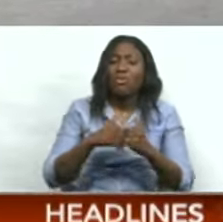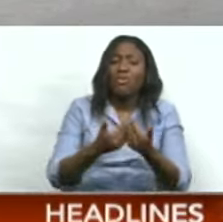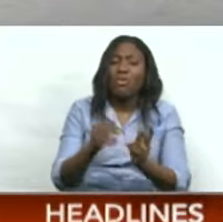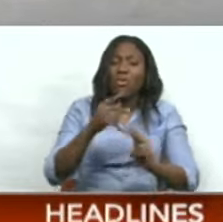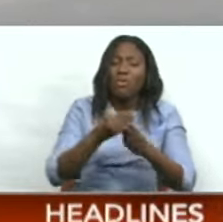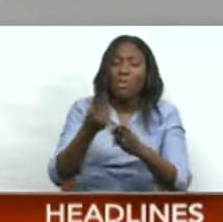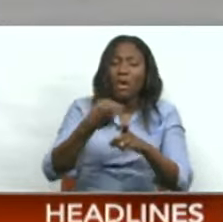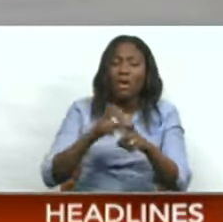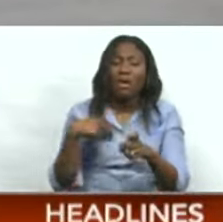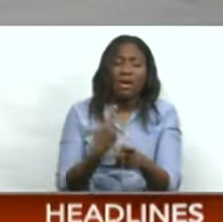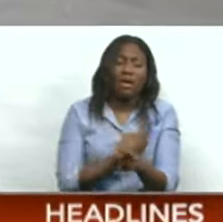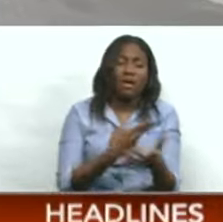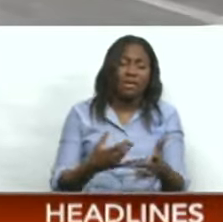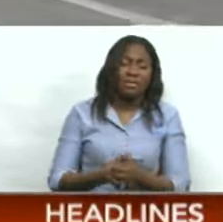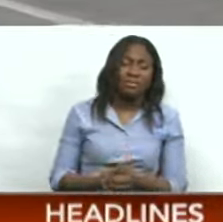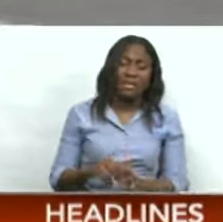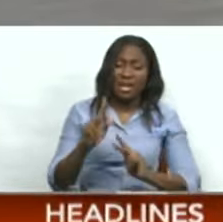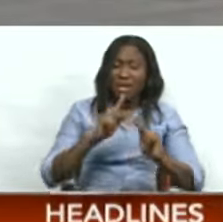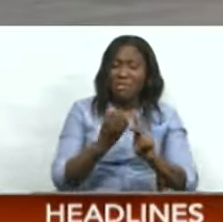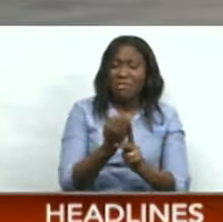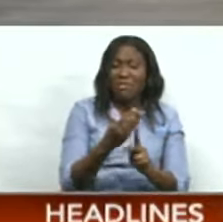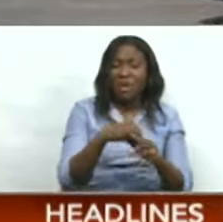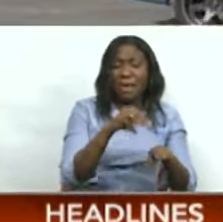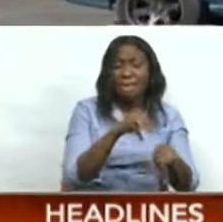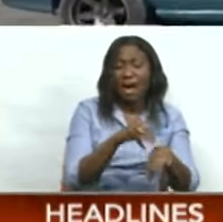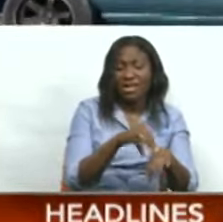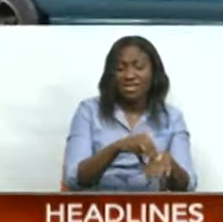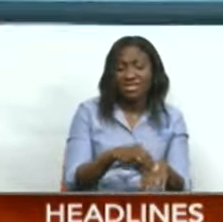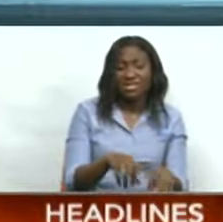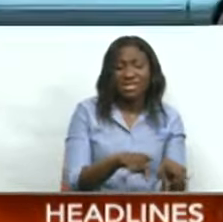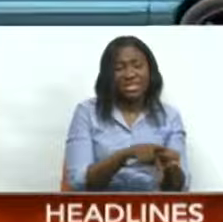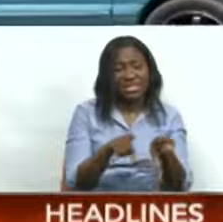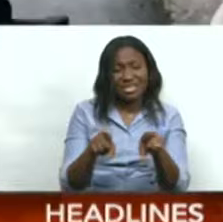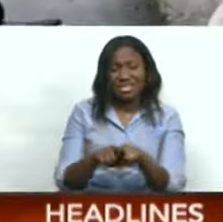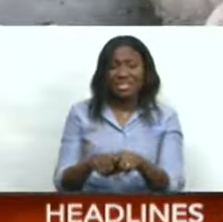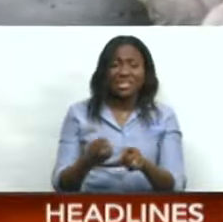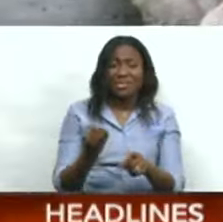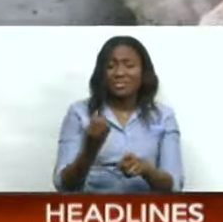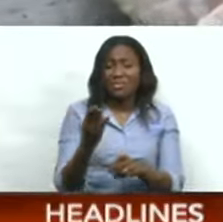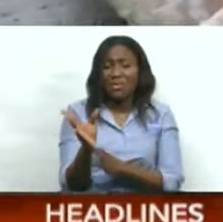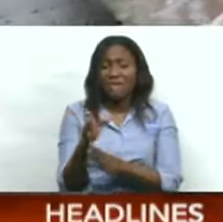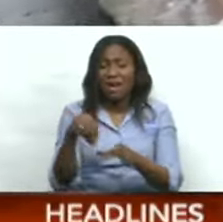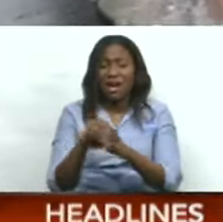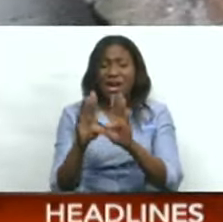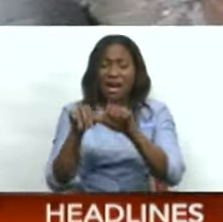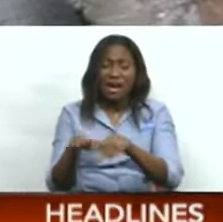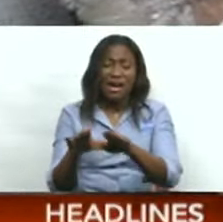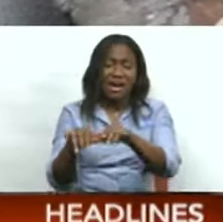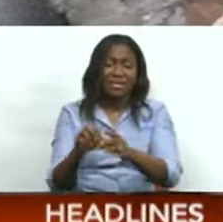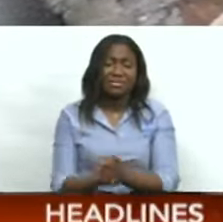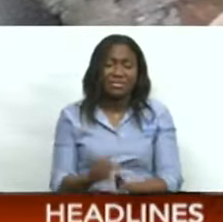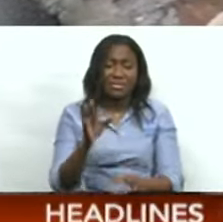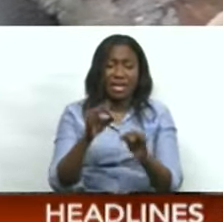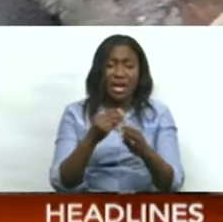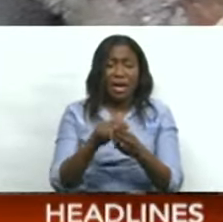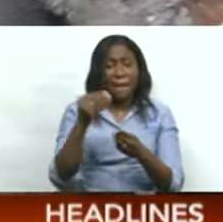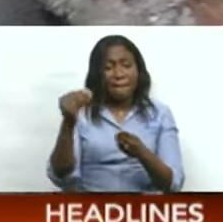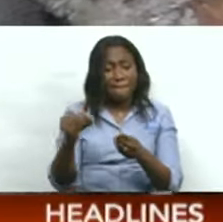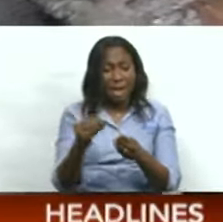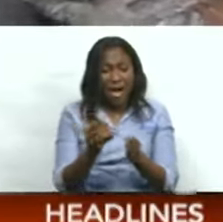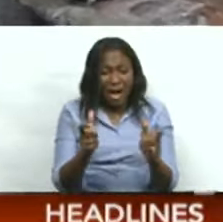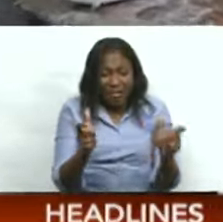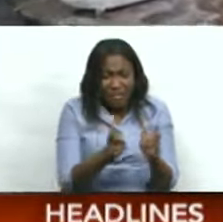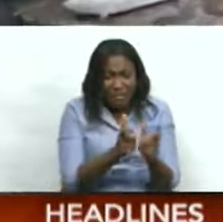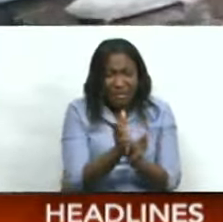Customers were just as scarce in the market as the fish owner. are in the Gulf of Paria. However, those who purchased smaller mounds